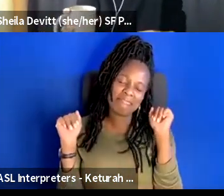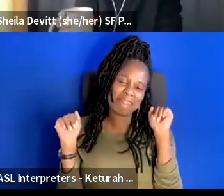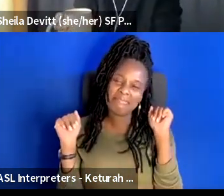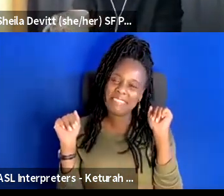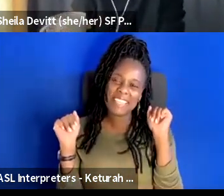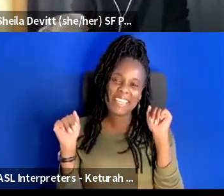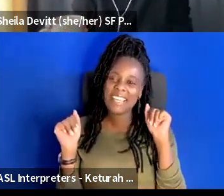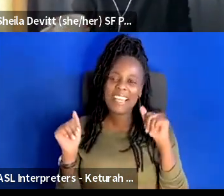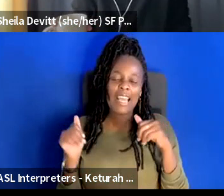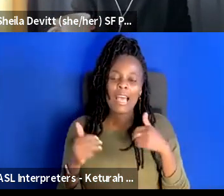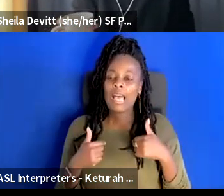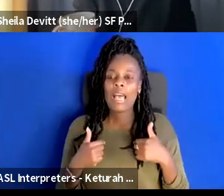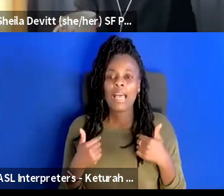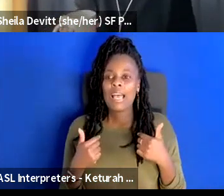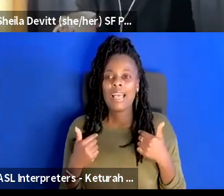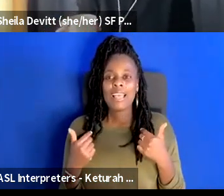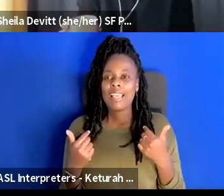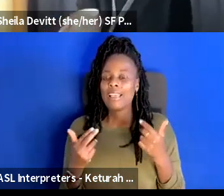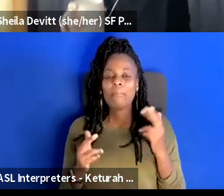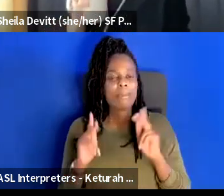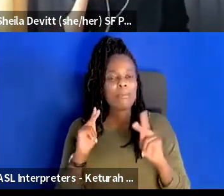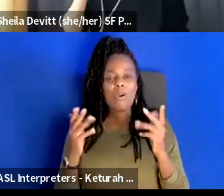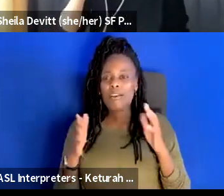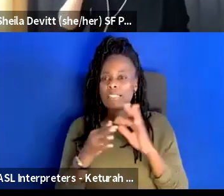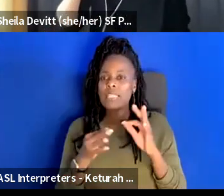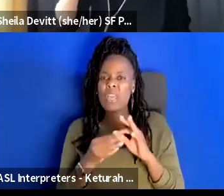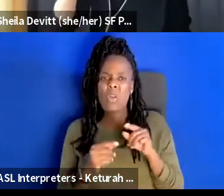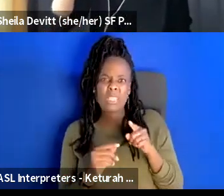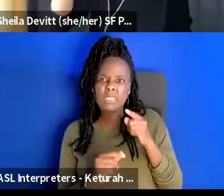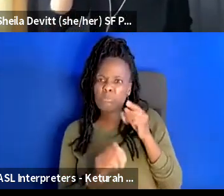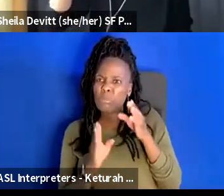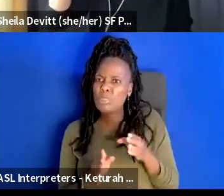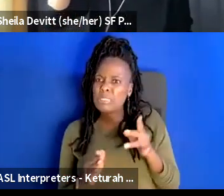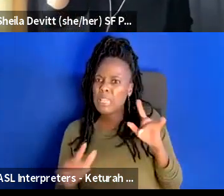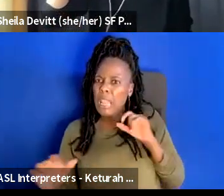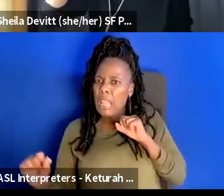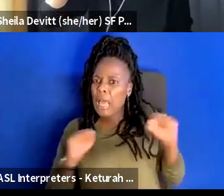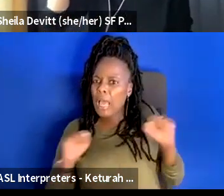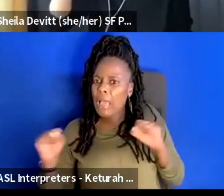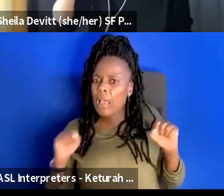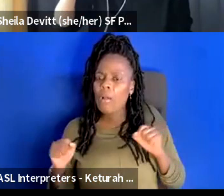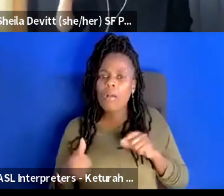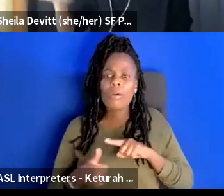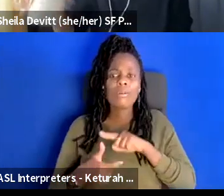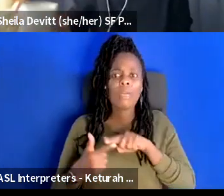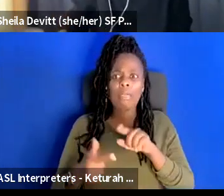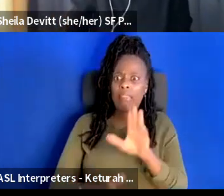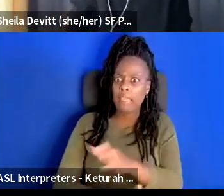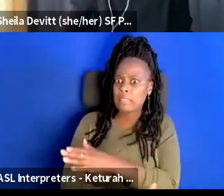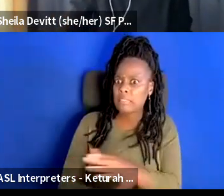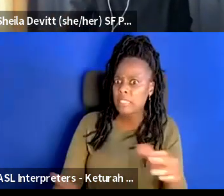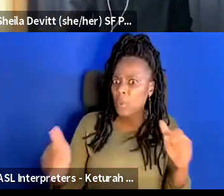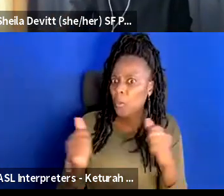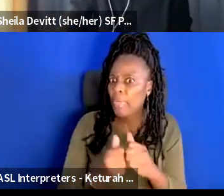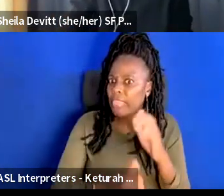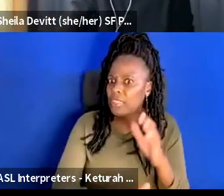I mean yeah I like folks have said like oh this person's being too loud or um oh they're they're they're singing along with the song it's hard